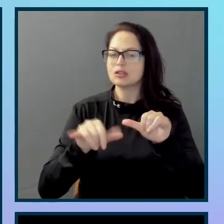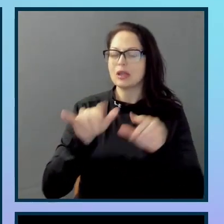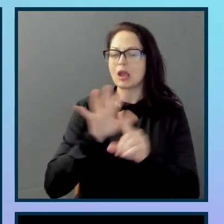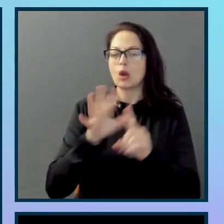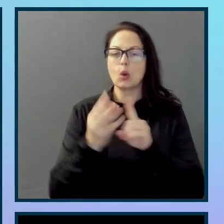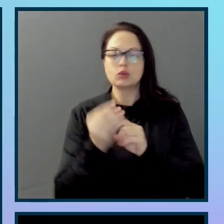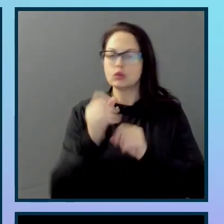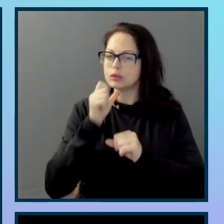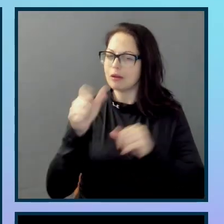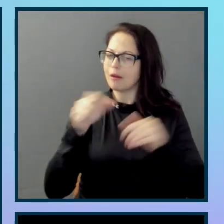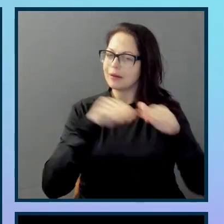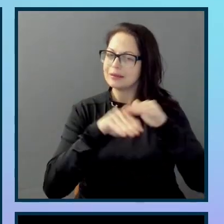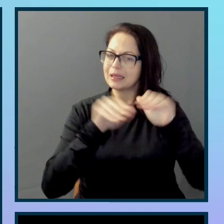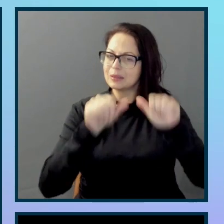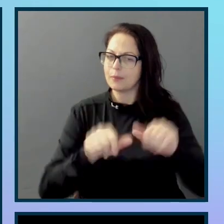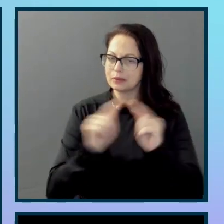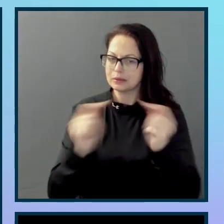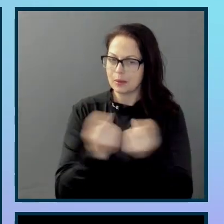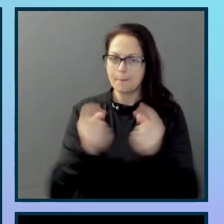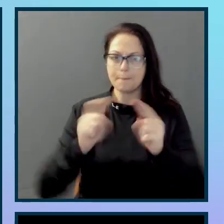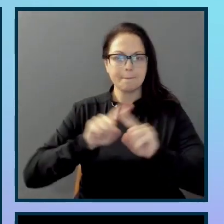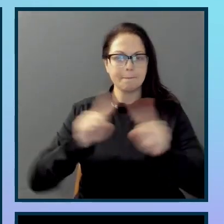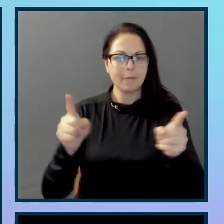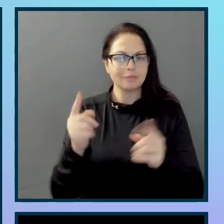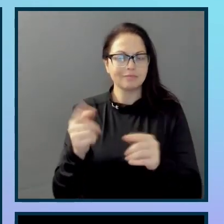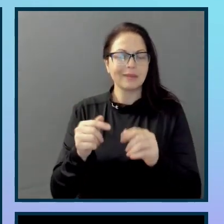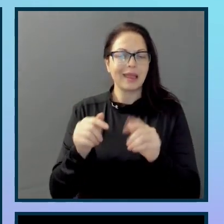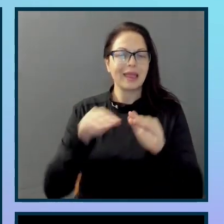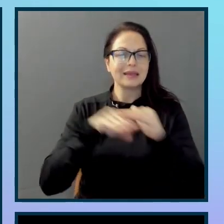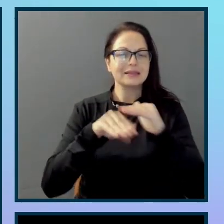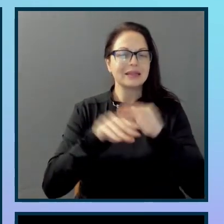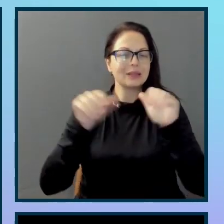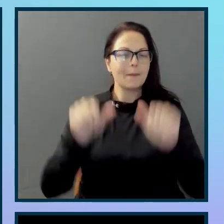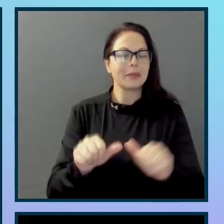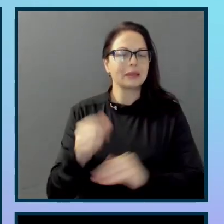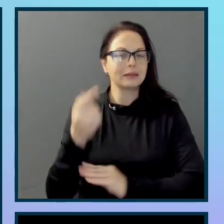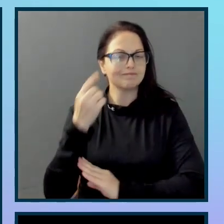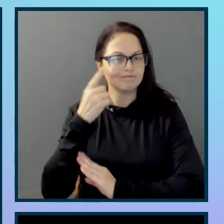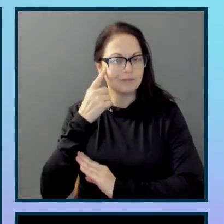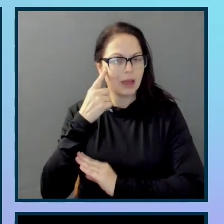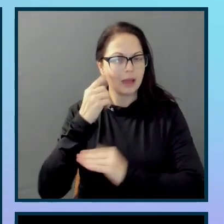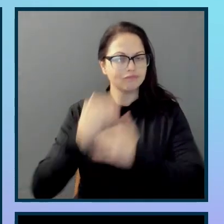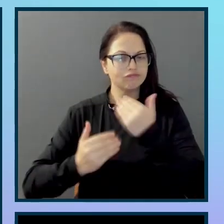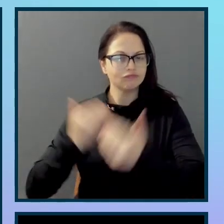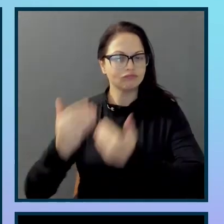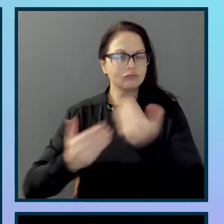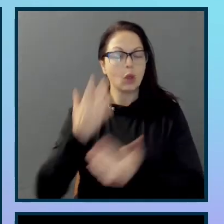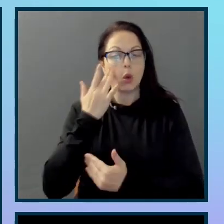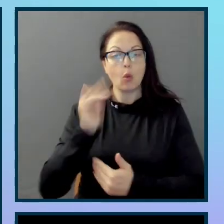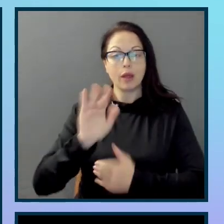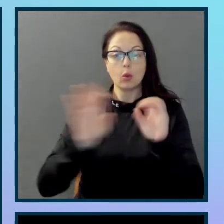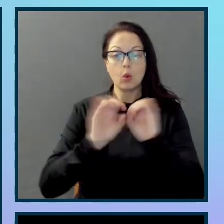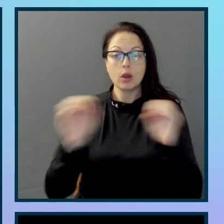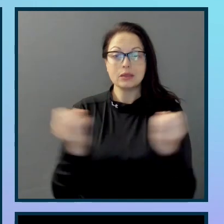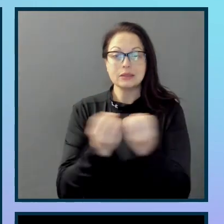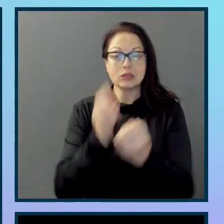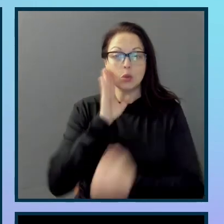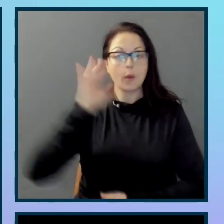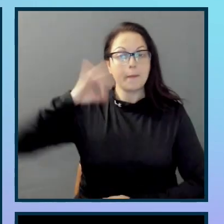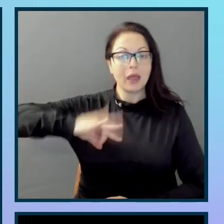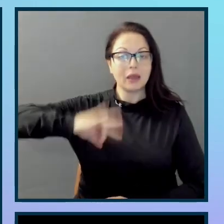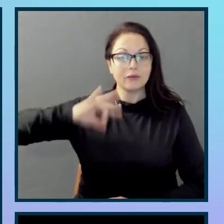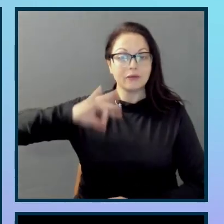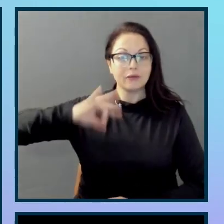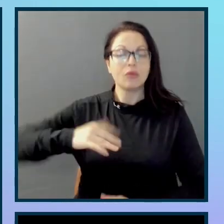team but an accessibility mindset. About why your organisation will benefit more from a network of inexperienced